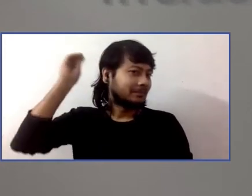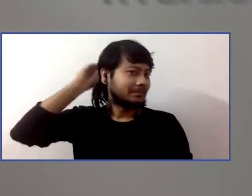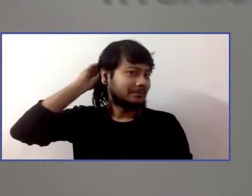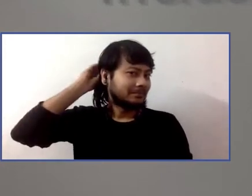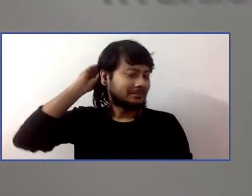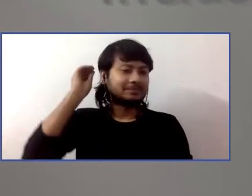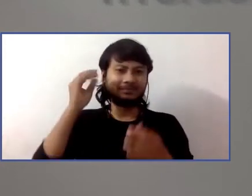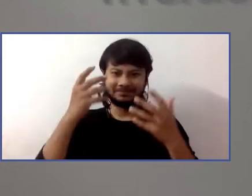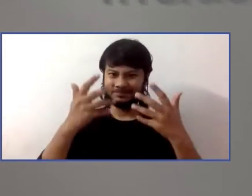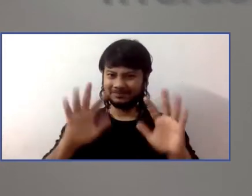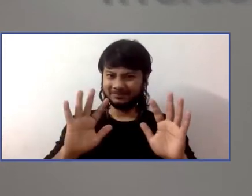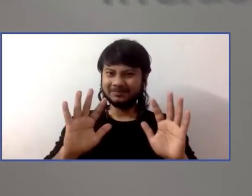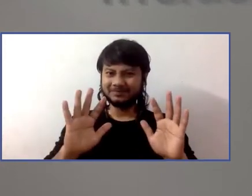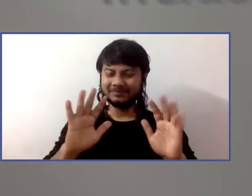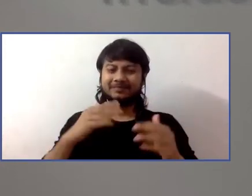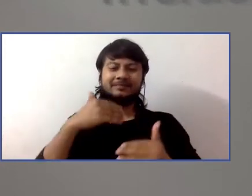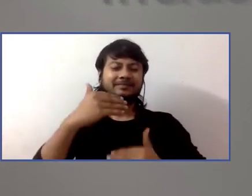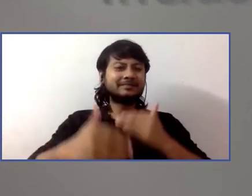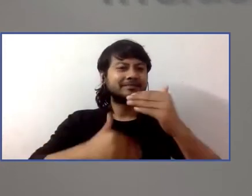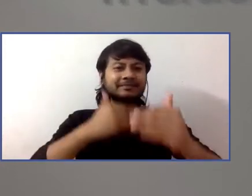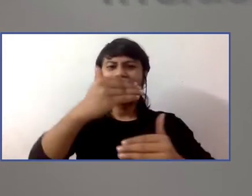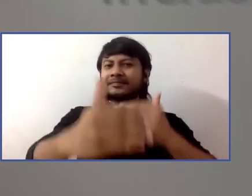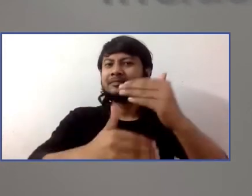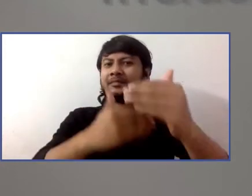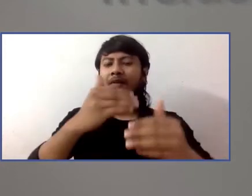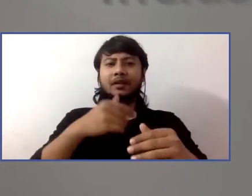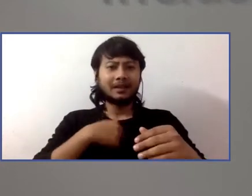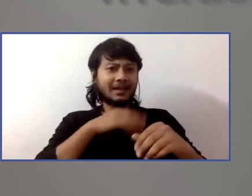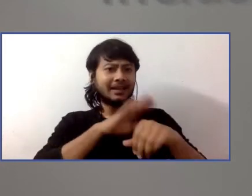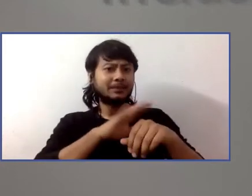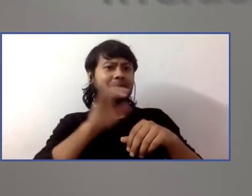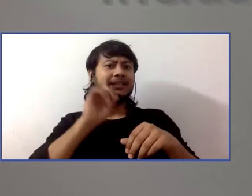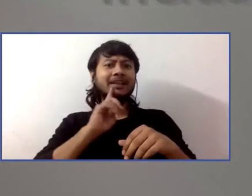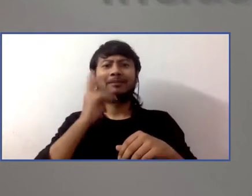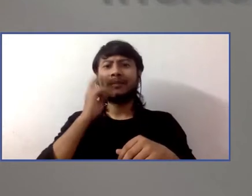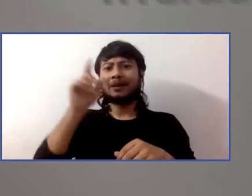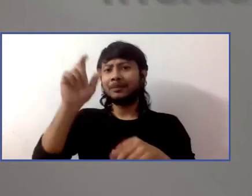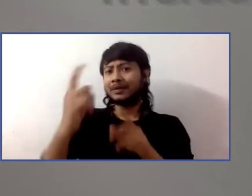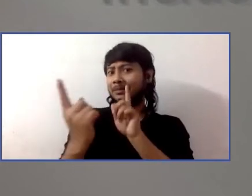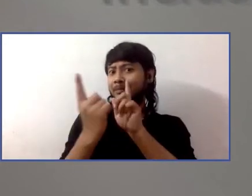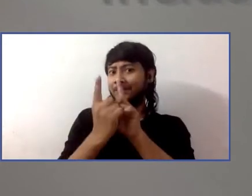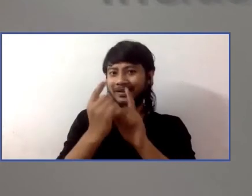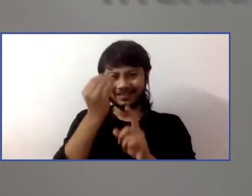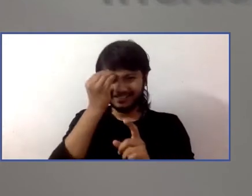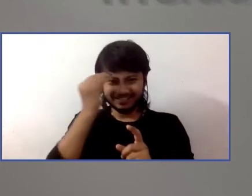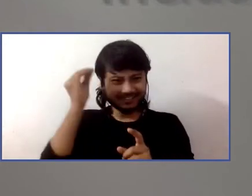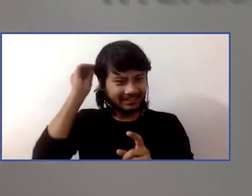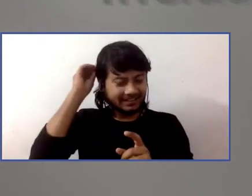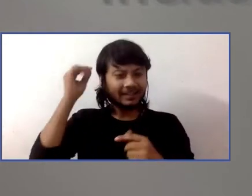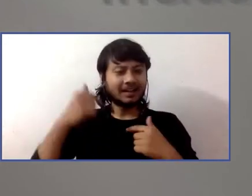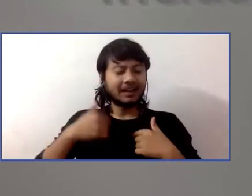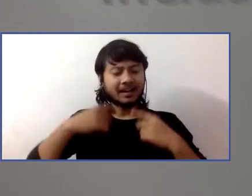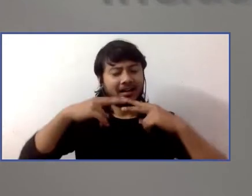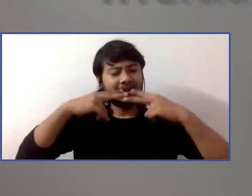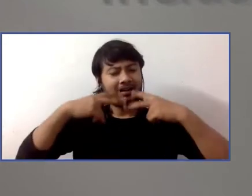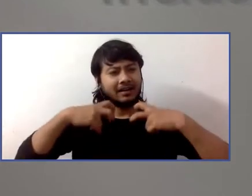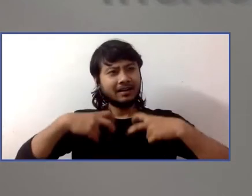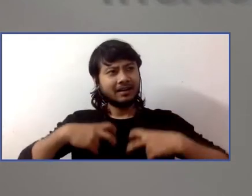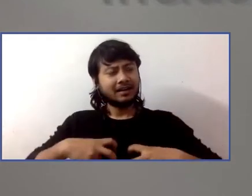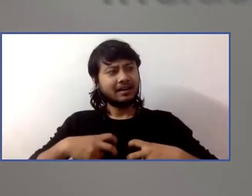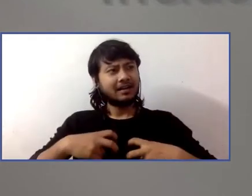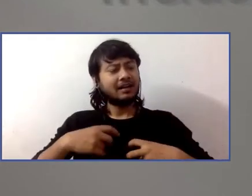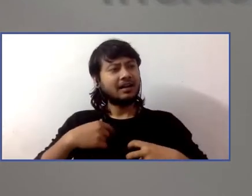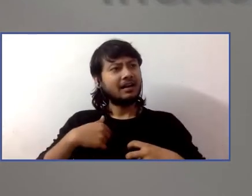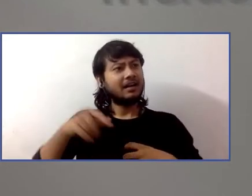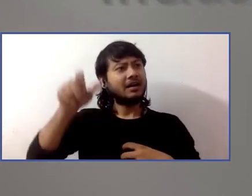resonant aspect of this experience was that in one interaction, I had gone from seeing this man Artemio as